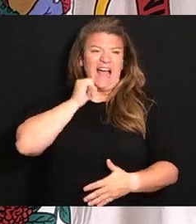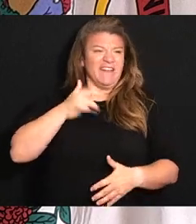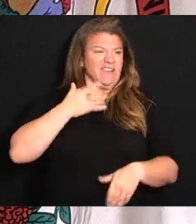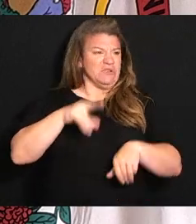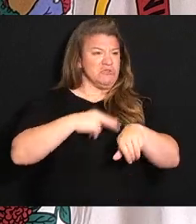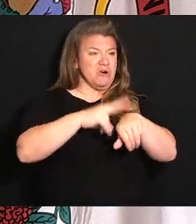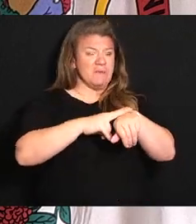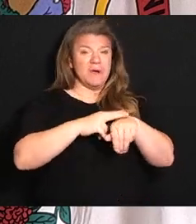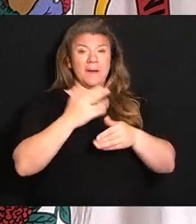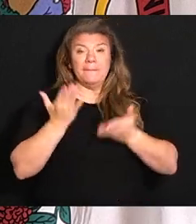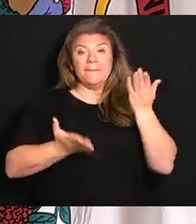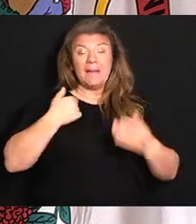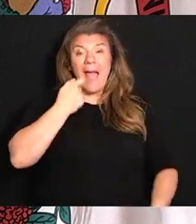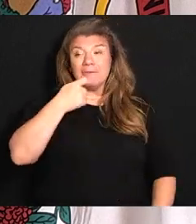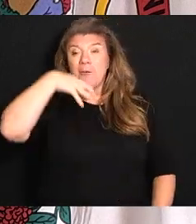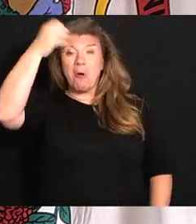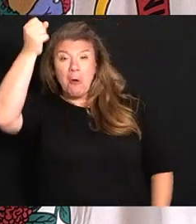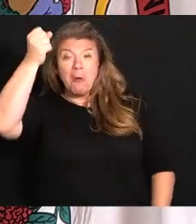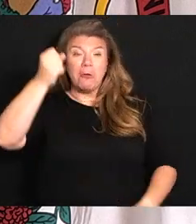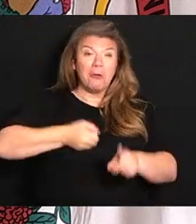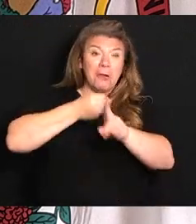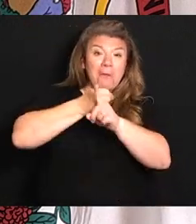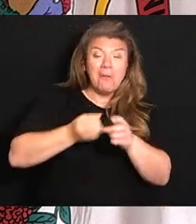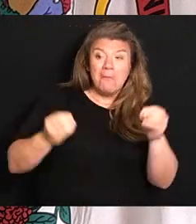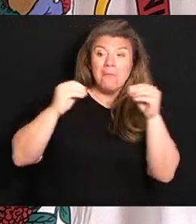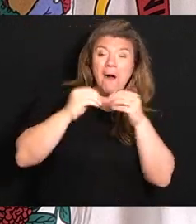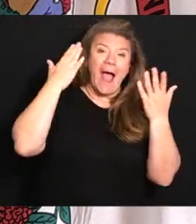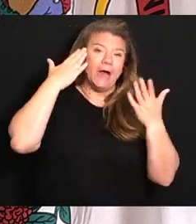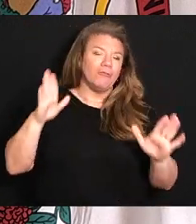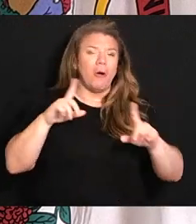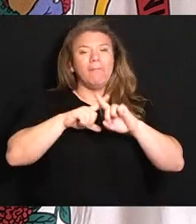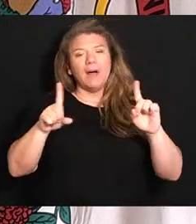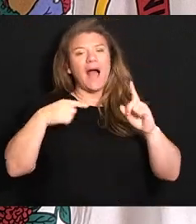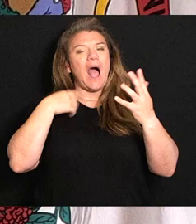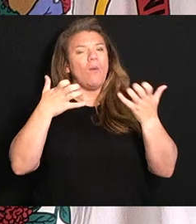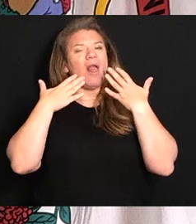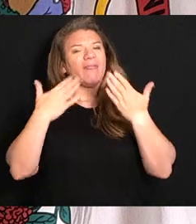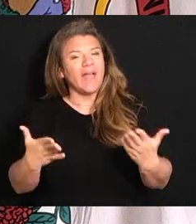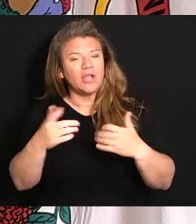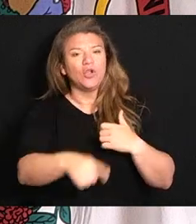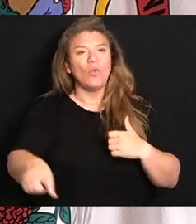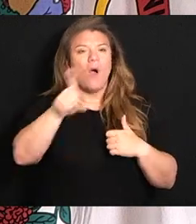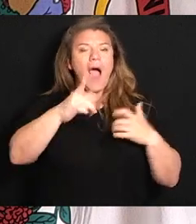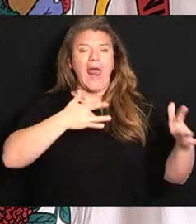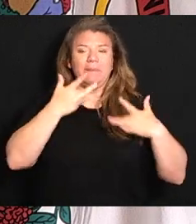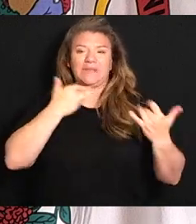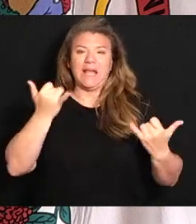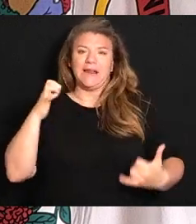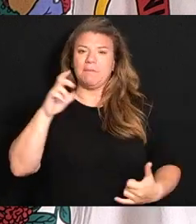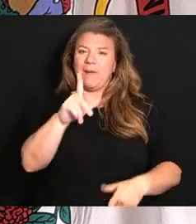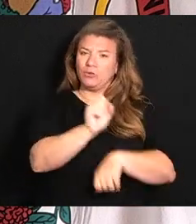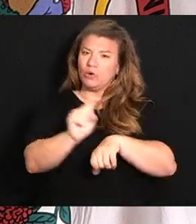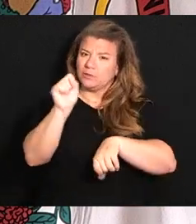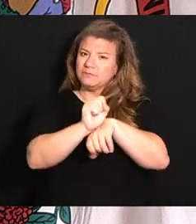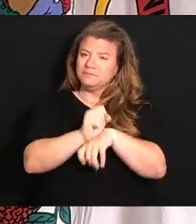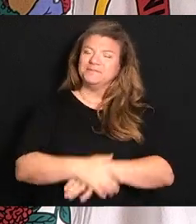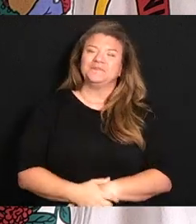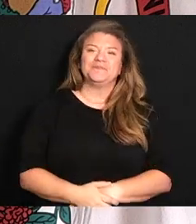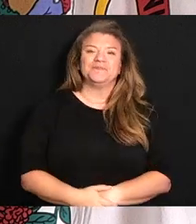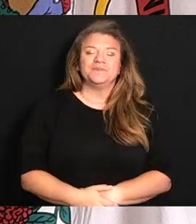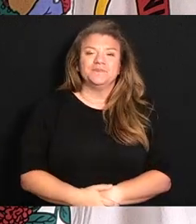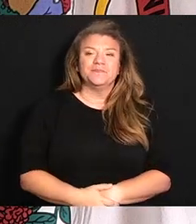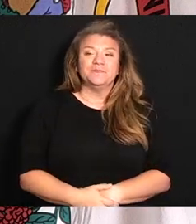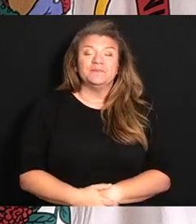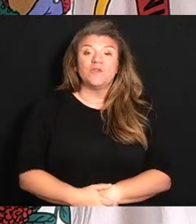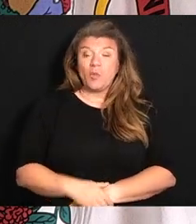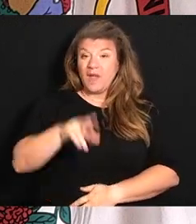the issue. But nevertheless, I thank everyone and tickled to death to be back here with you. And we do